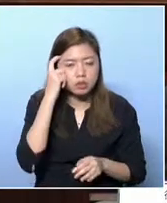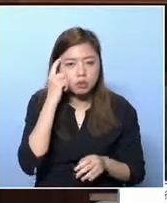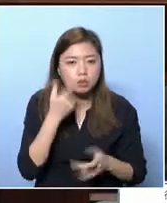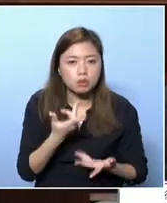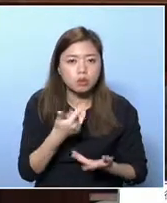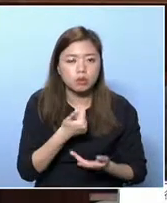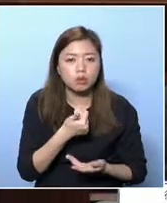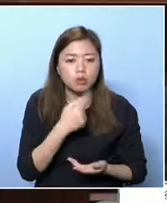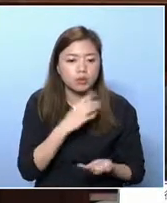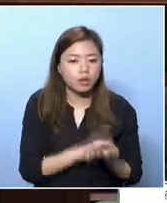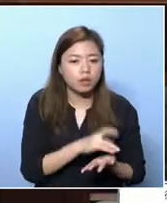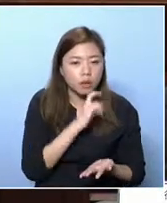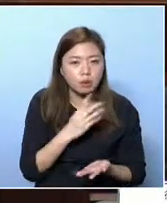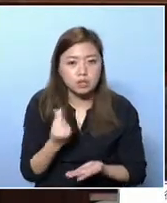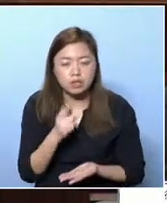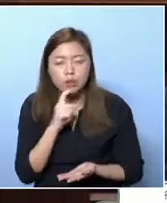manpower.